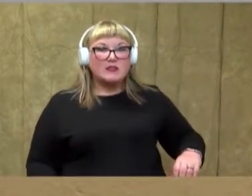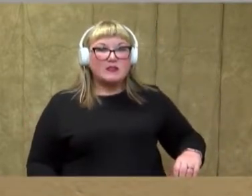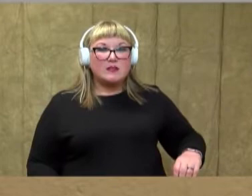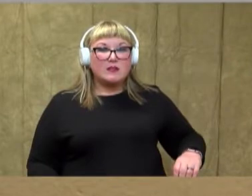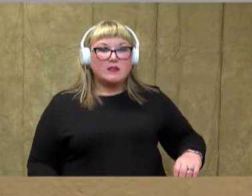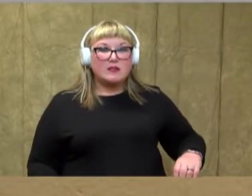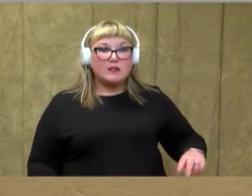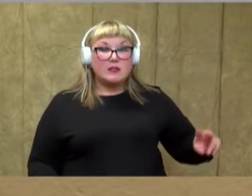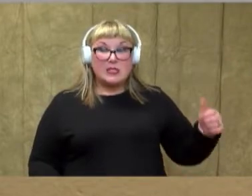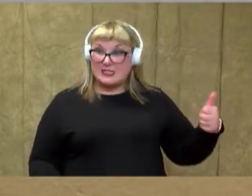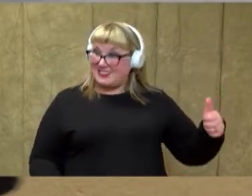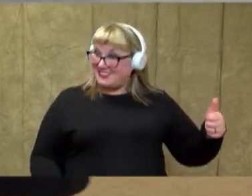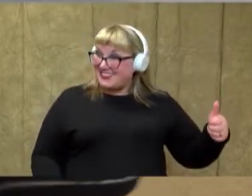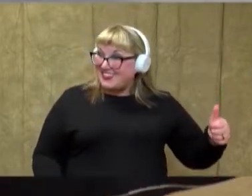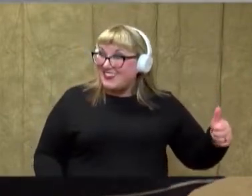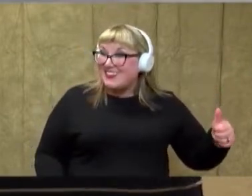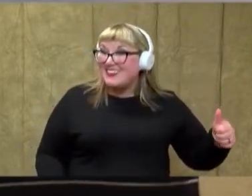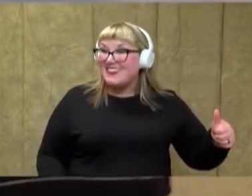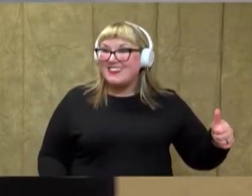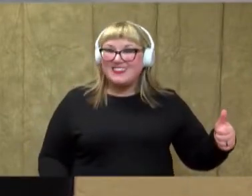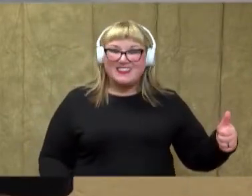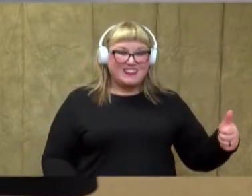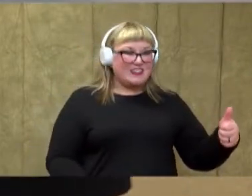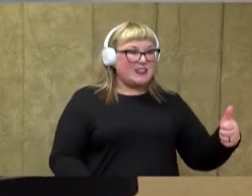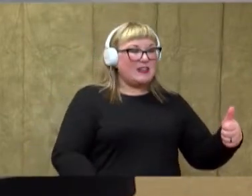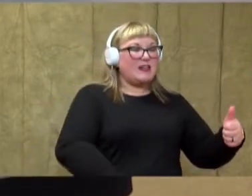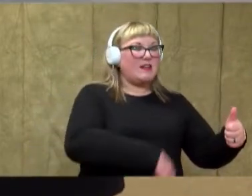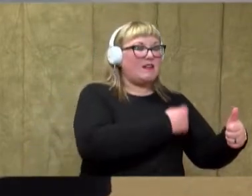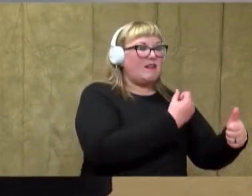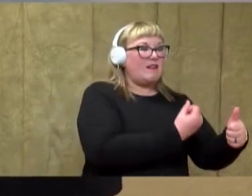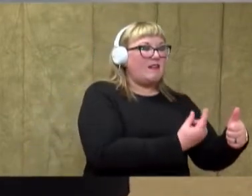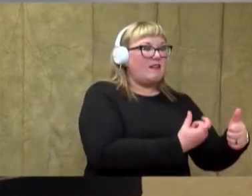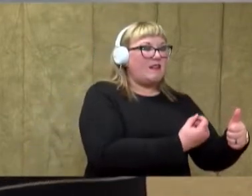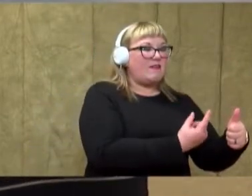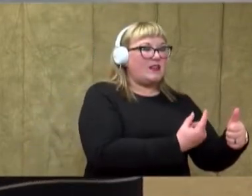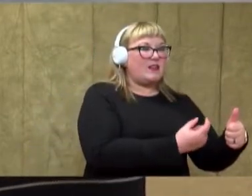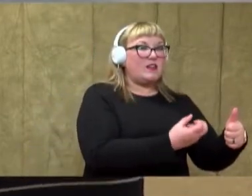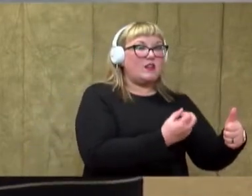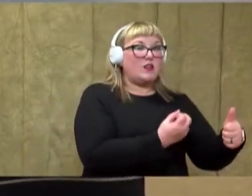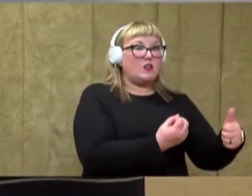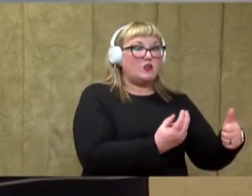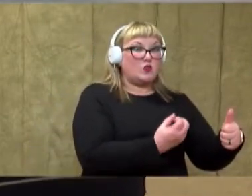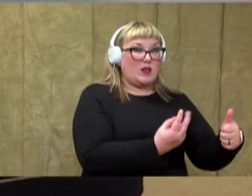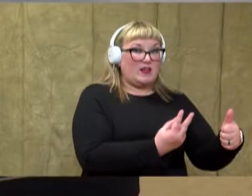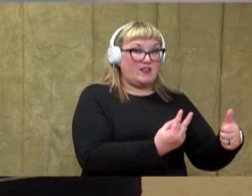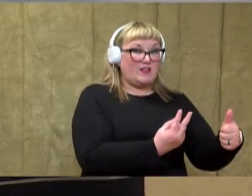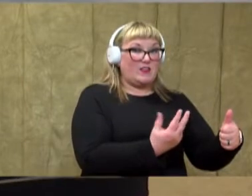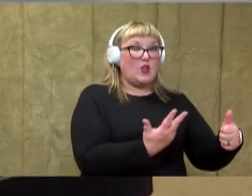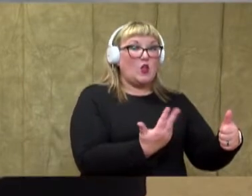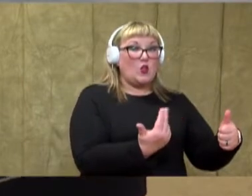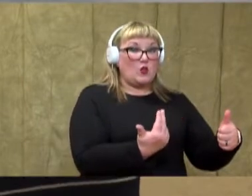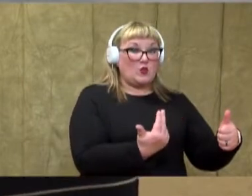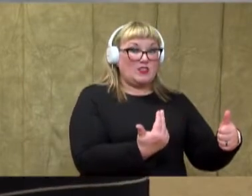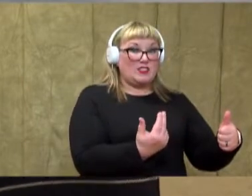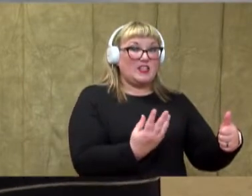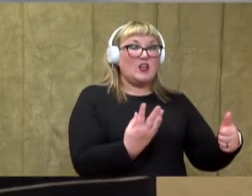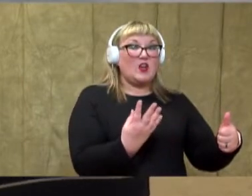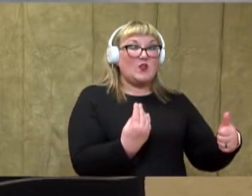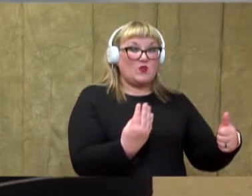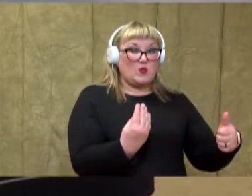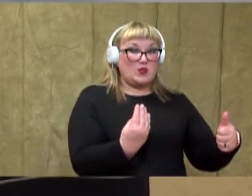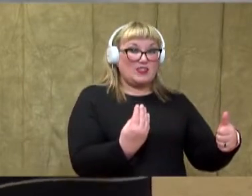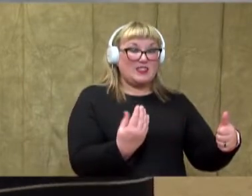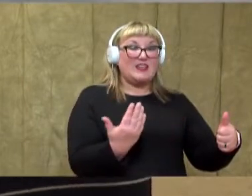time? It lands on 10. Let's count from 10, 10, 11, 12, 13,